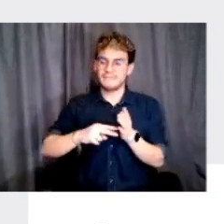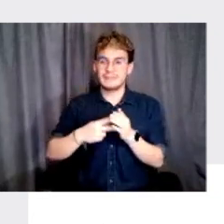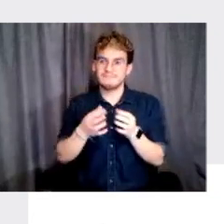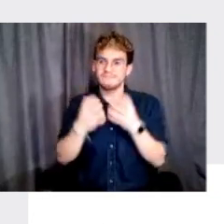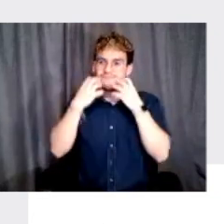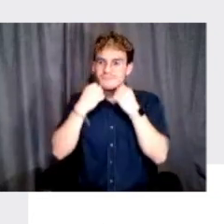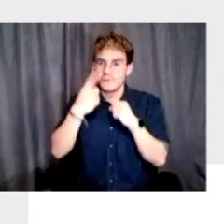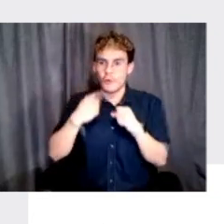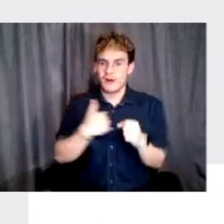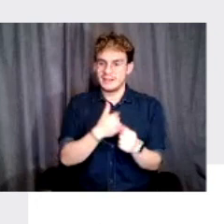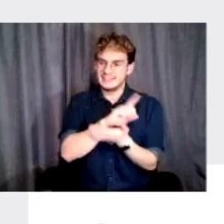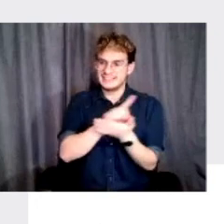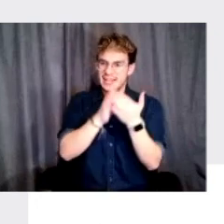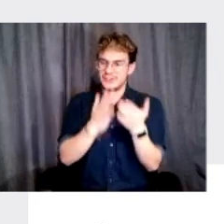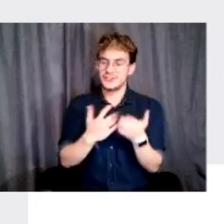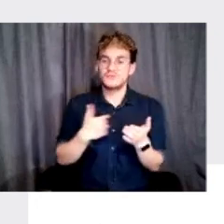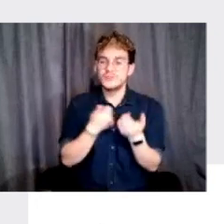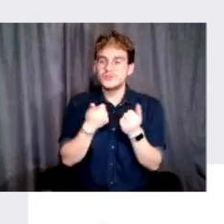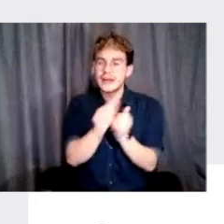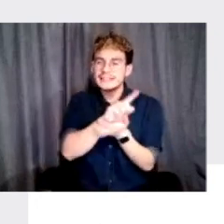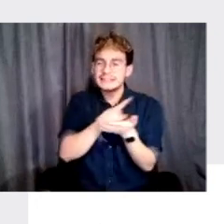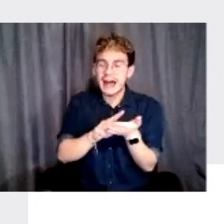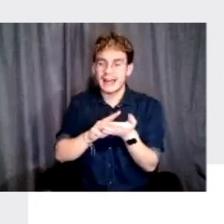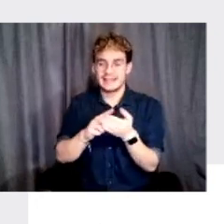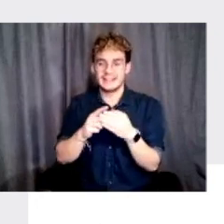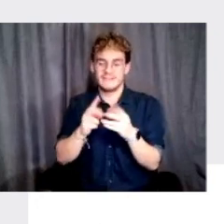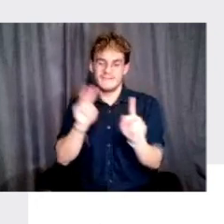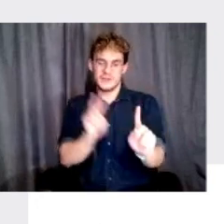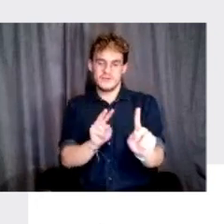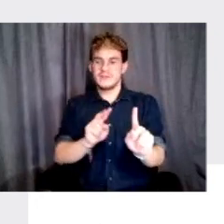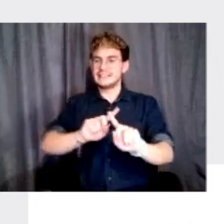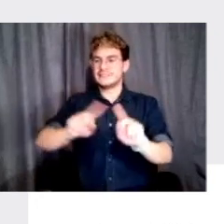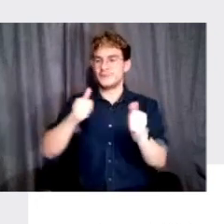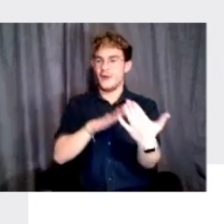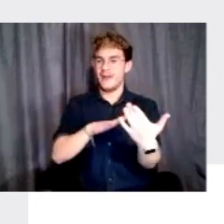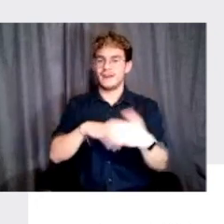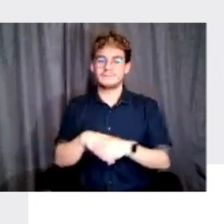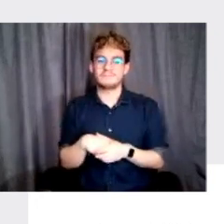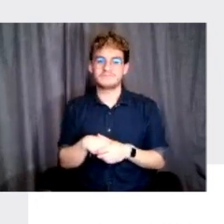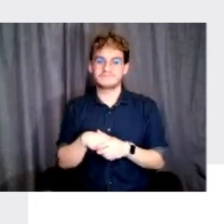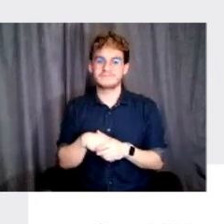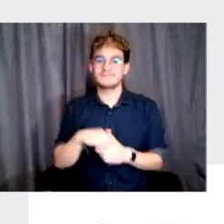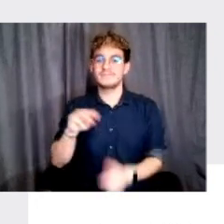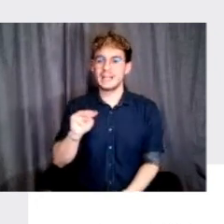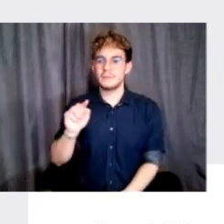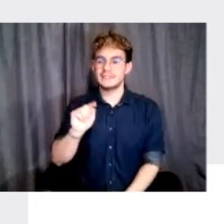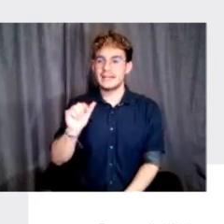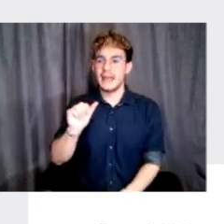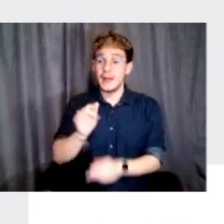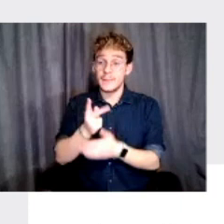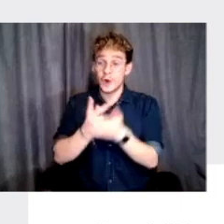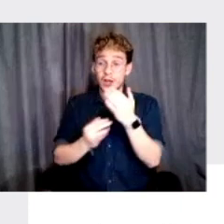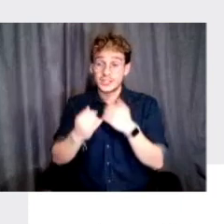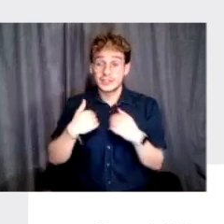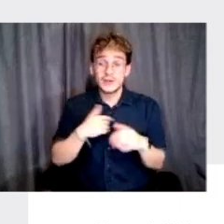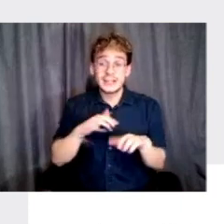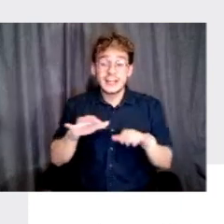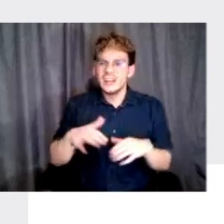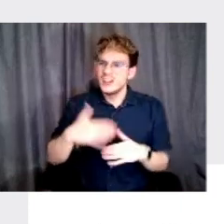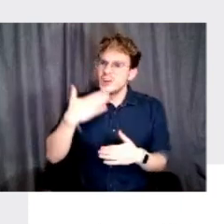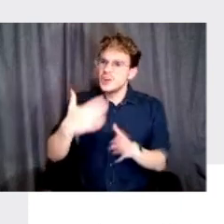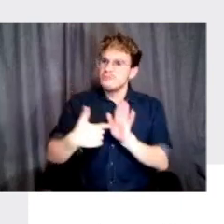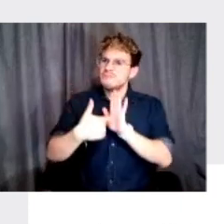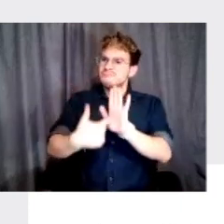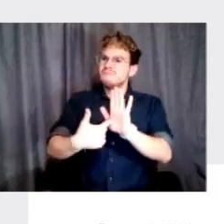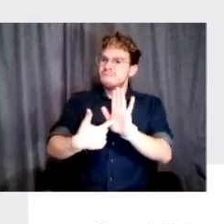designers. So we really like to design and build things. And I think the MTA project that we did is a good representation